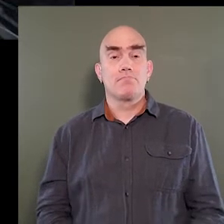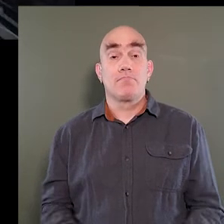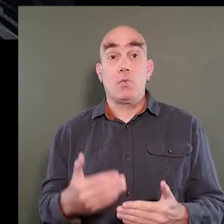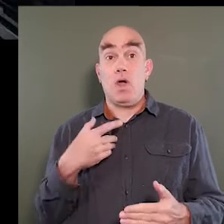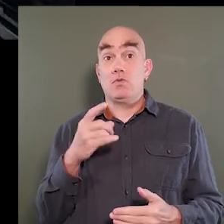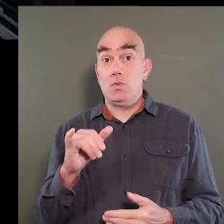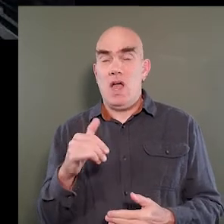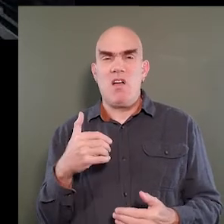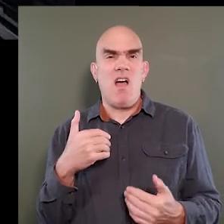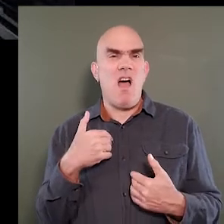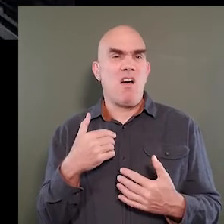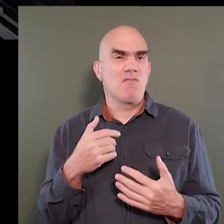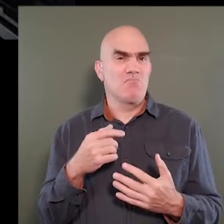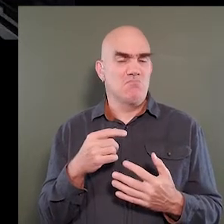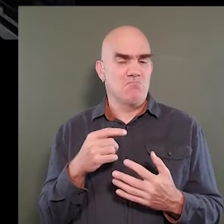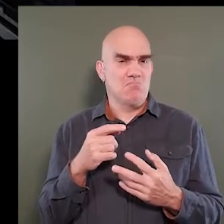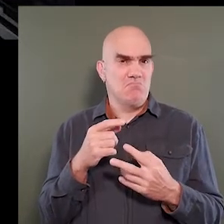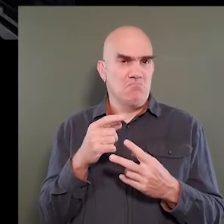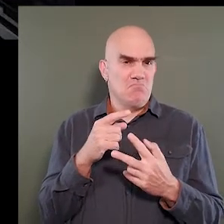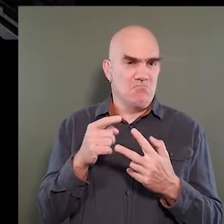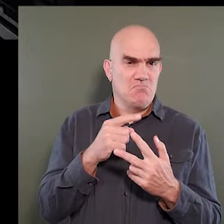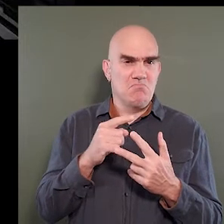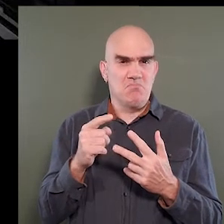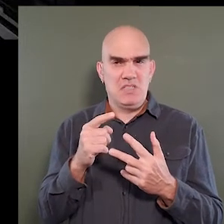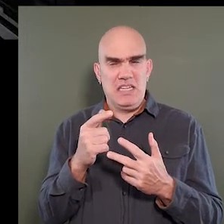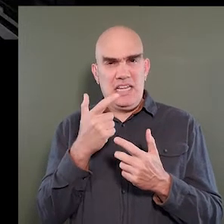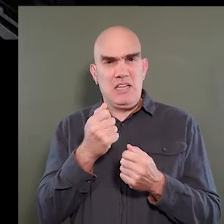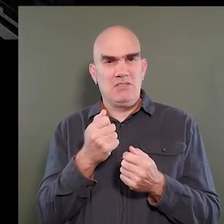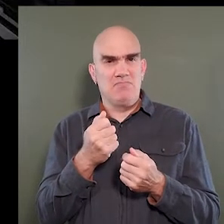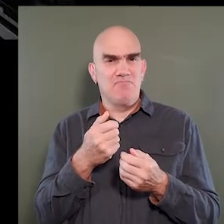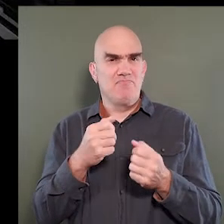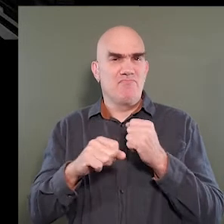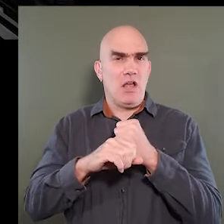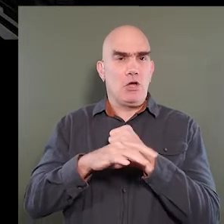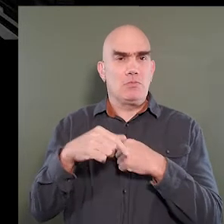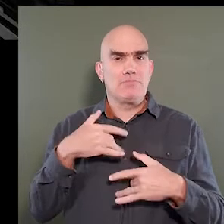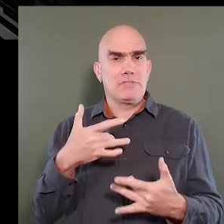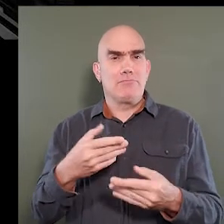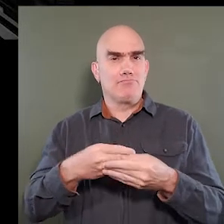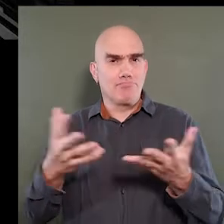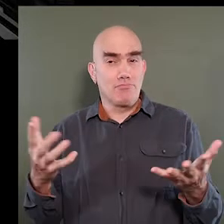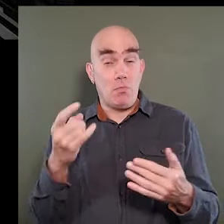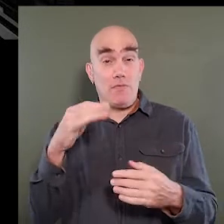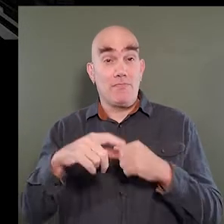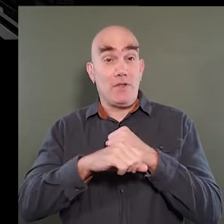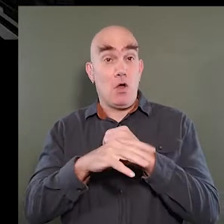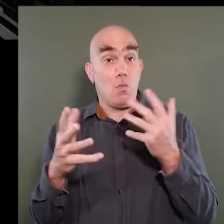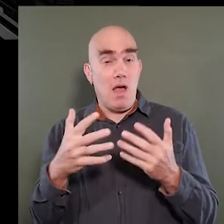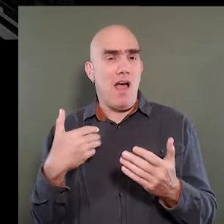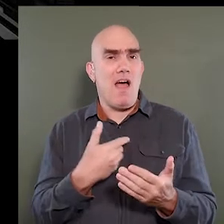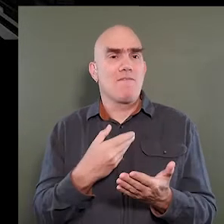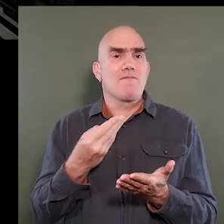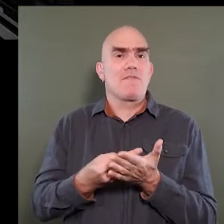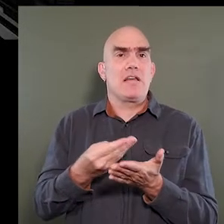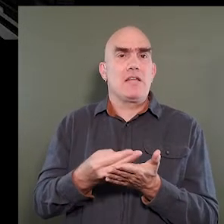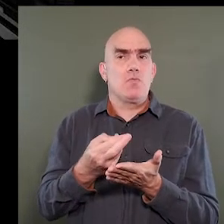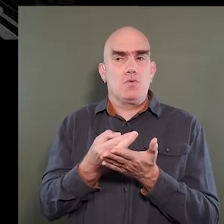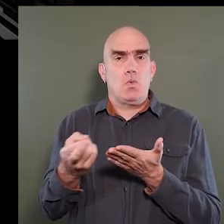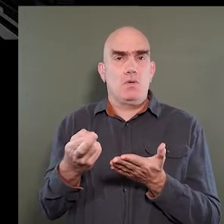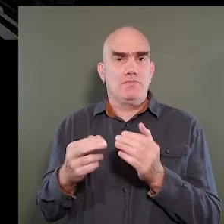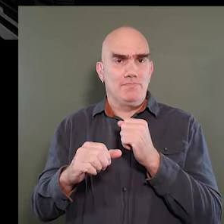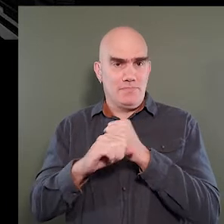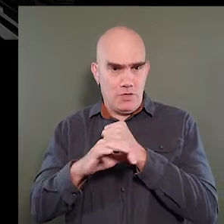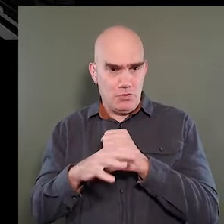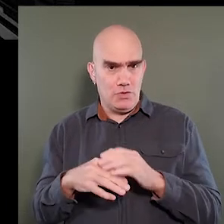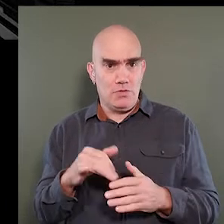Before I do that, we have a couple interesting flyers that we typically hand out. One of those flyers is our funding resource flyer. The